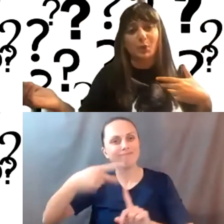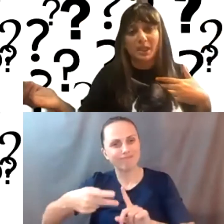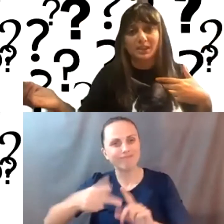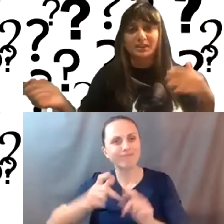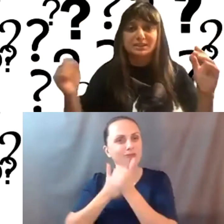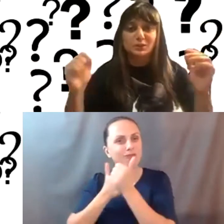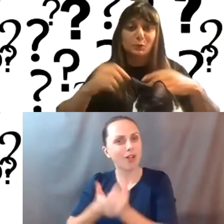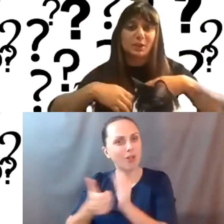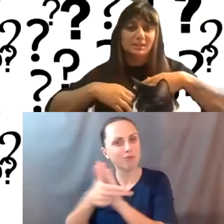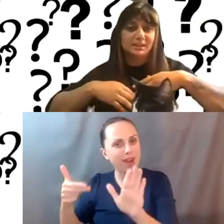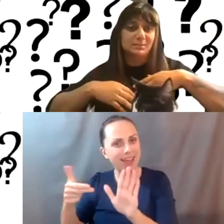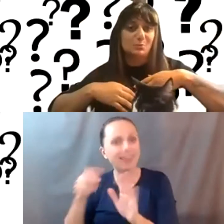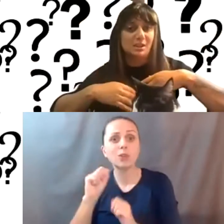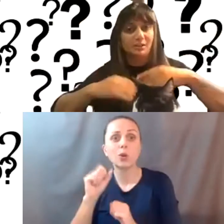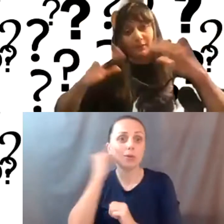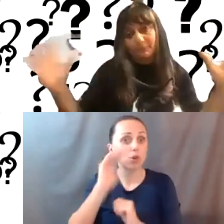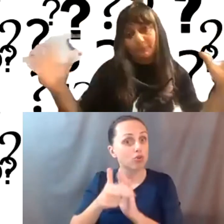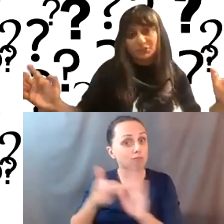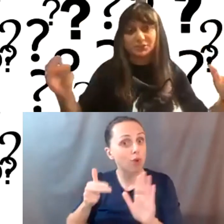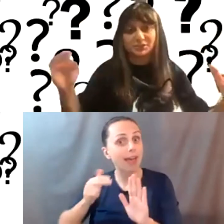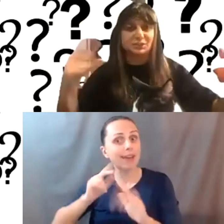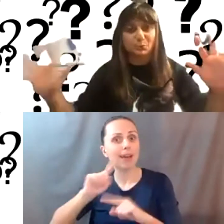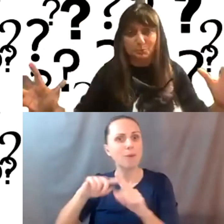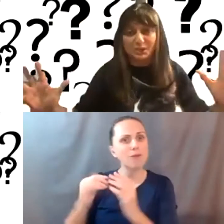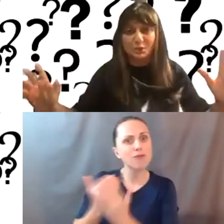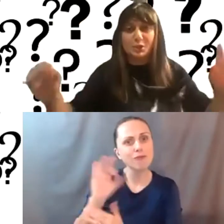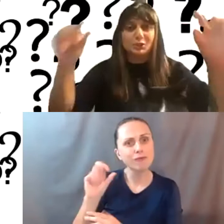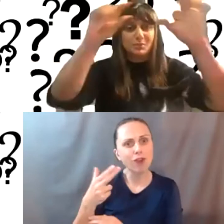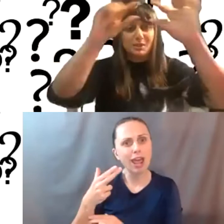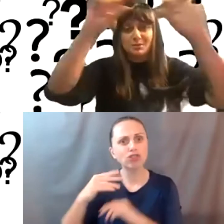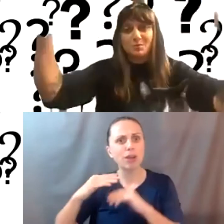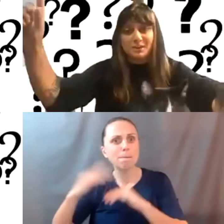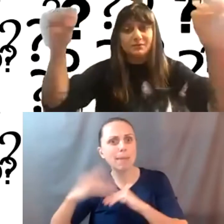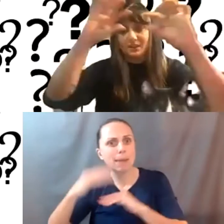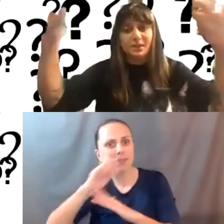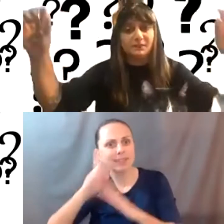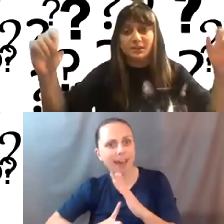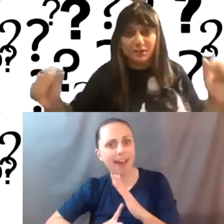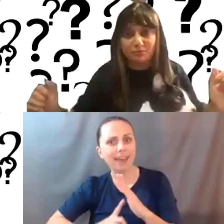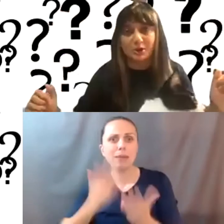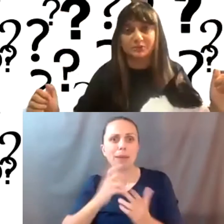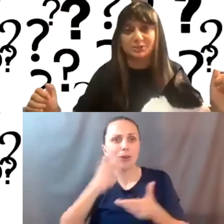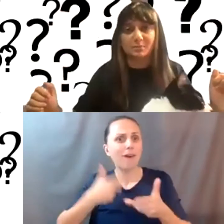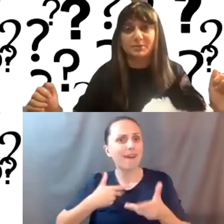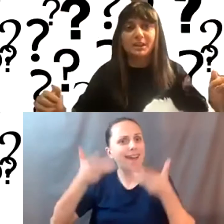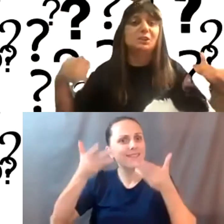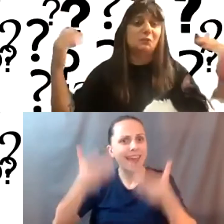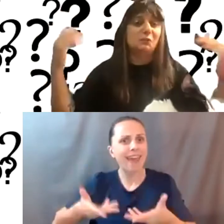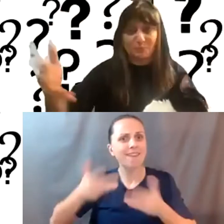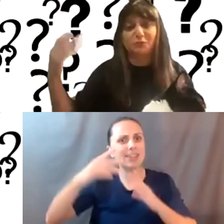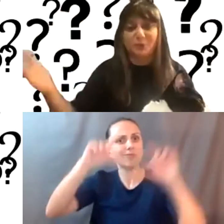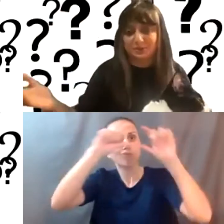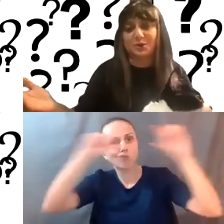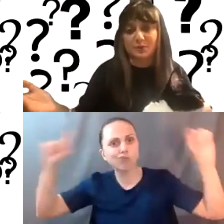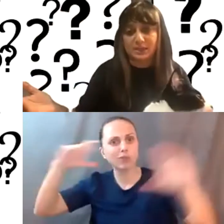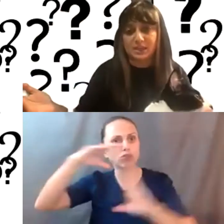line with our branding. Um, if your branding is about being like fresh and like super minimal, you might not want to have like a heavy nav bar at the top and then